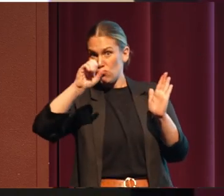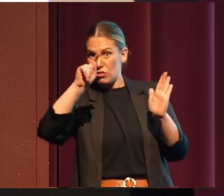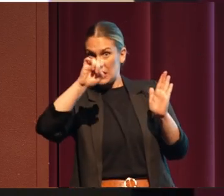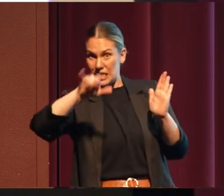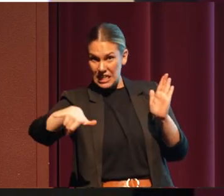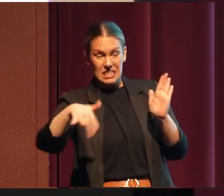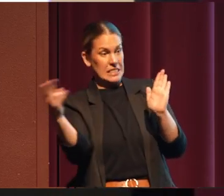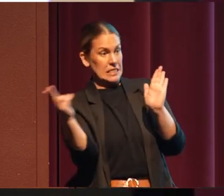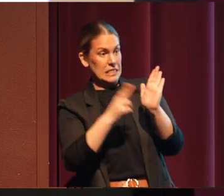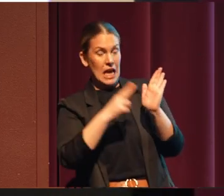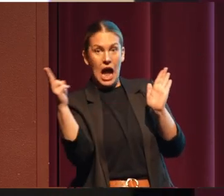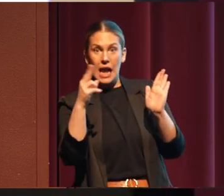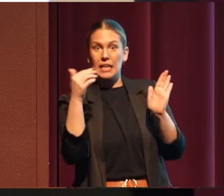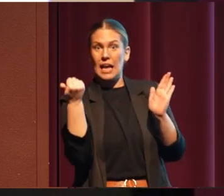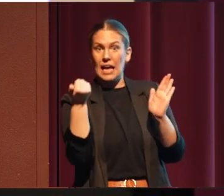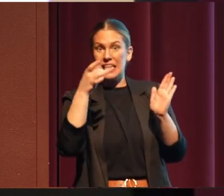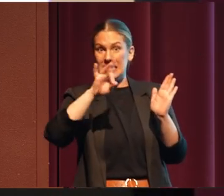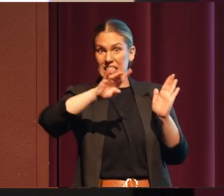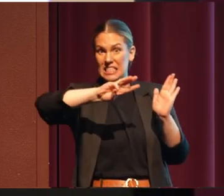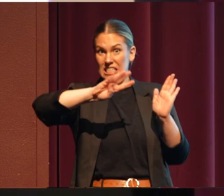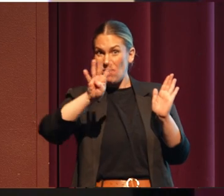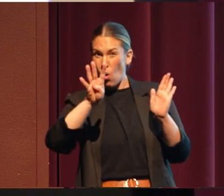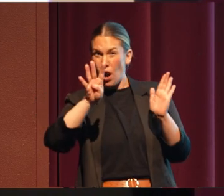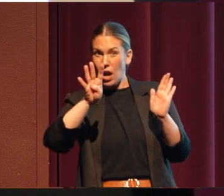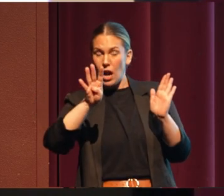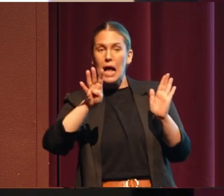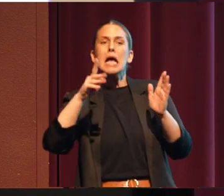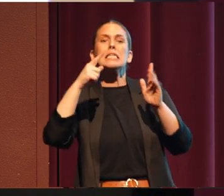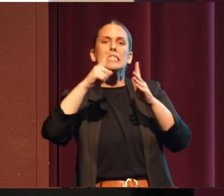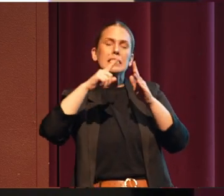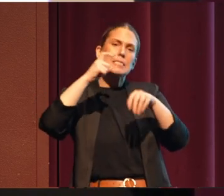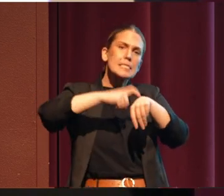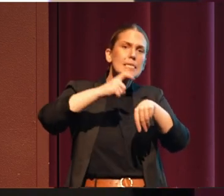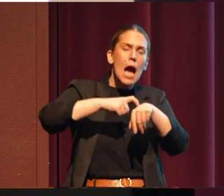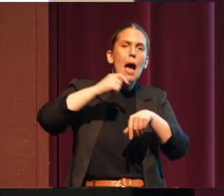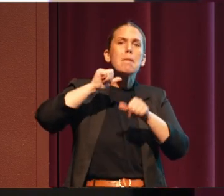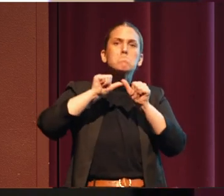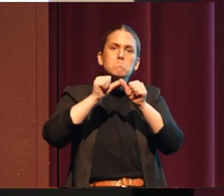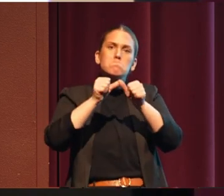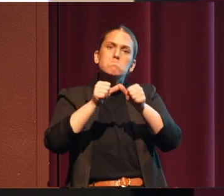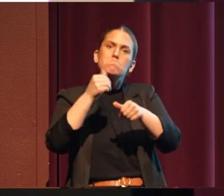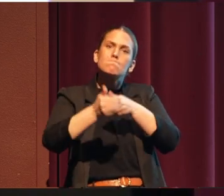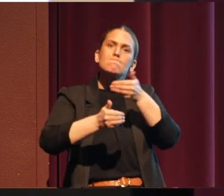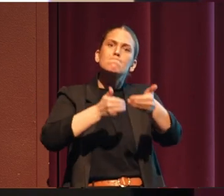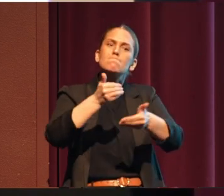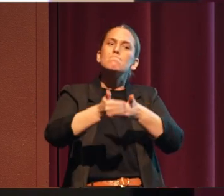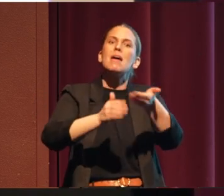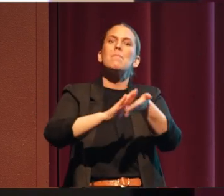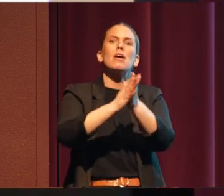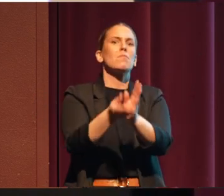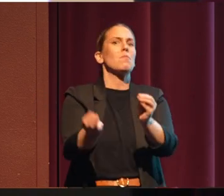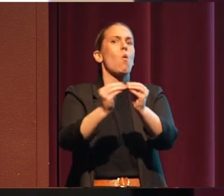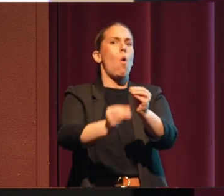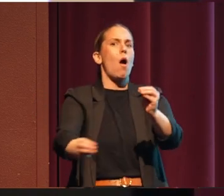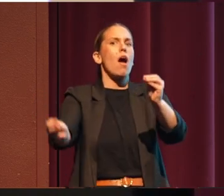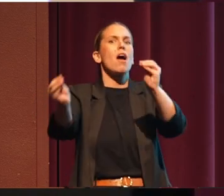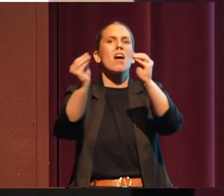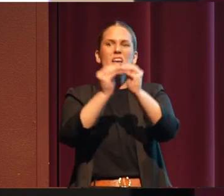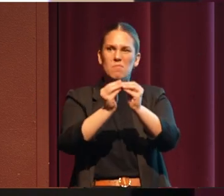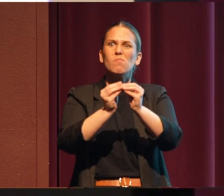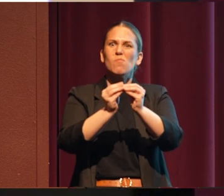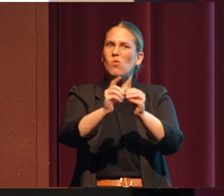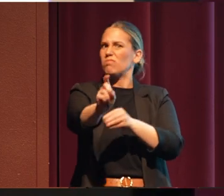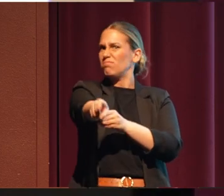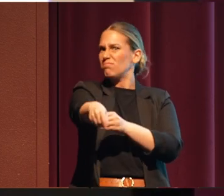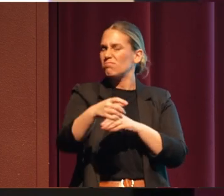as time passes by, it becomes more and more relevant. And I think you'll agree by the time I'm done. But in the Treaty